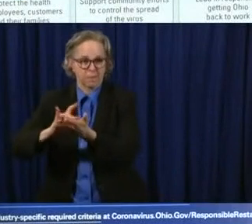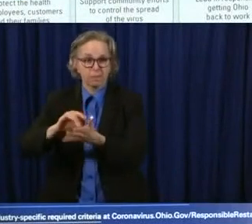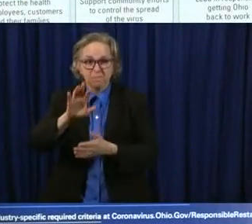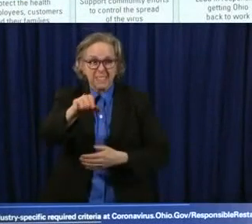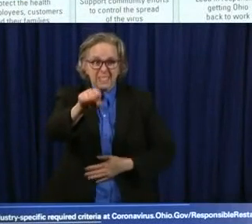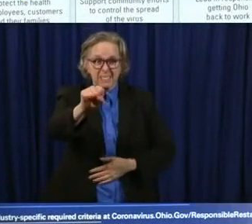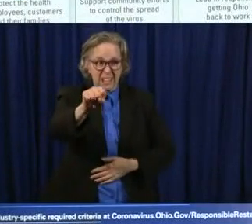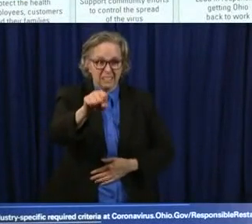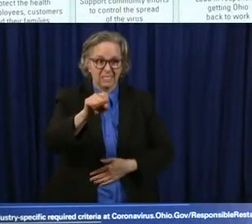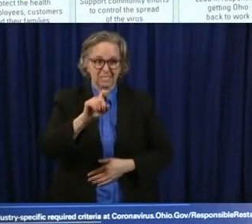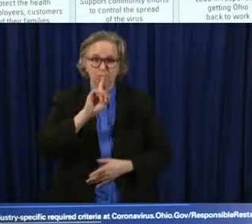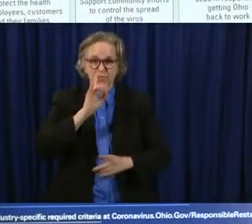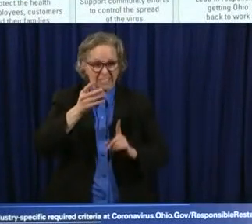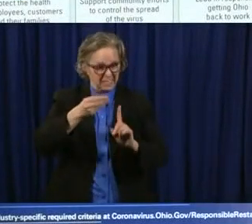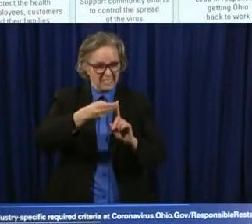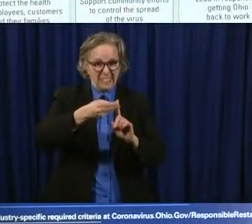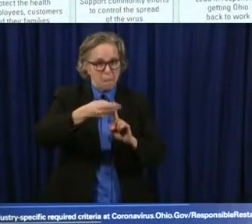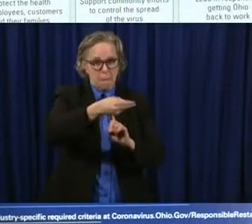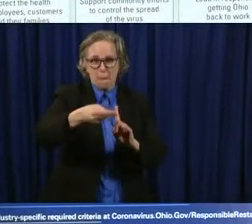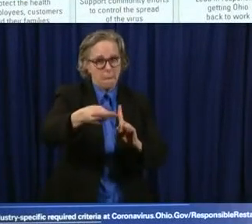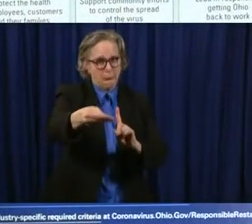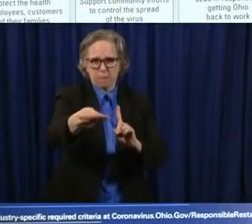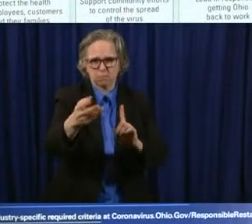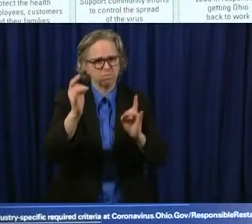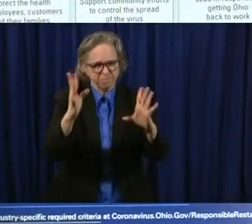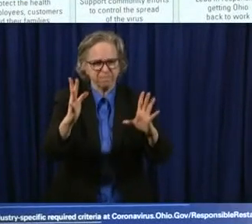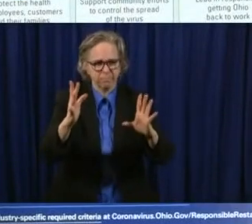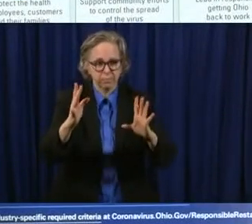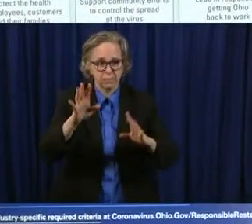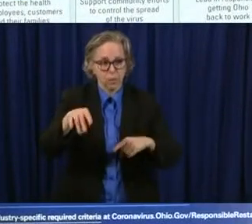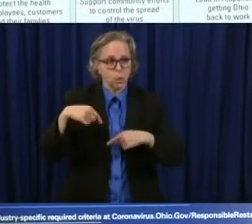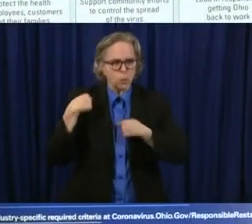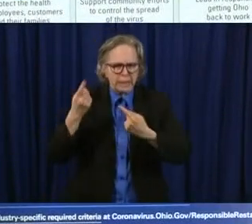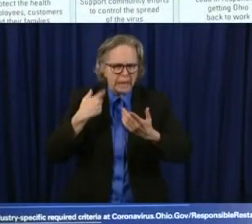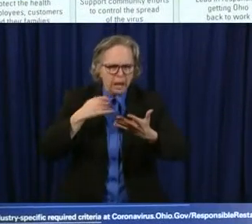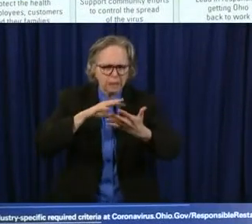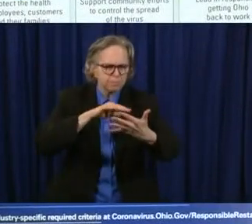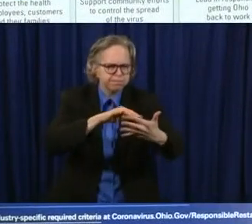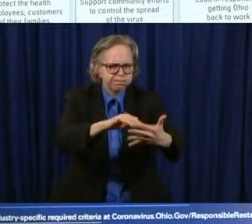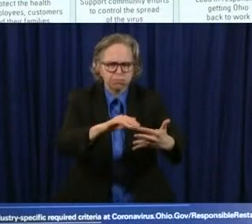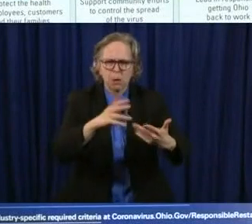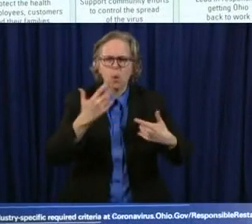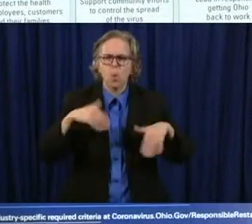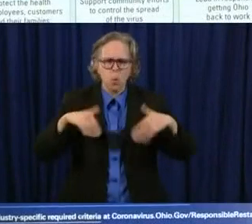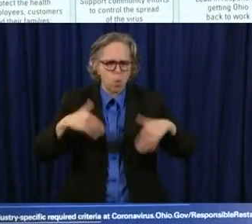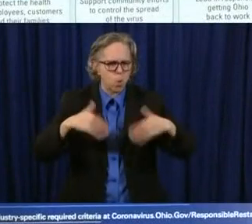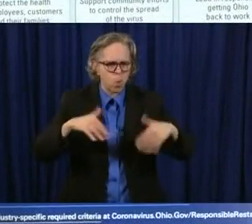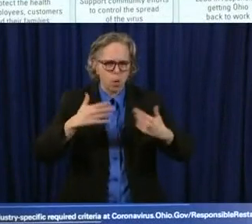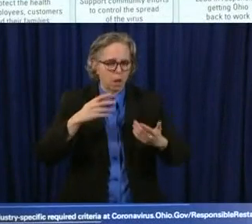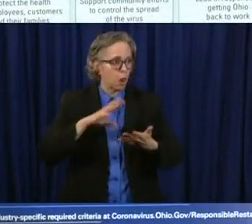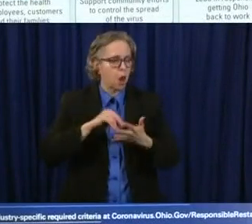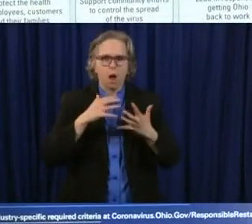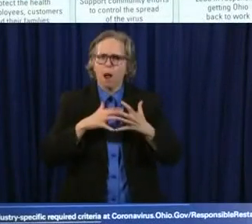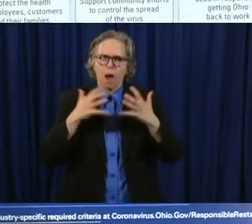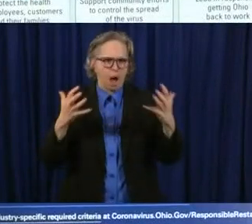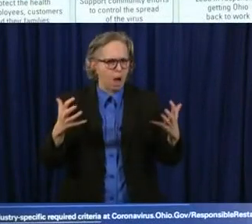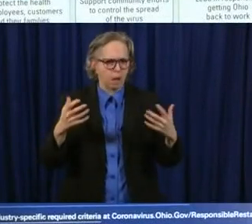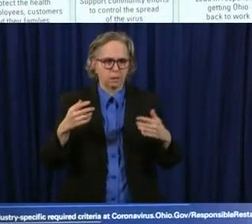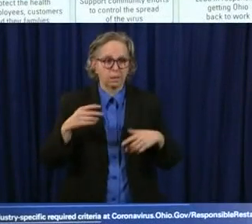find out more about it and we find out that it is more prevalent than we thought.